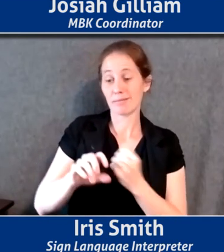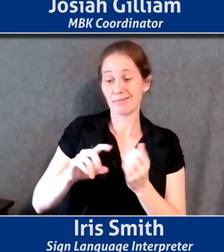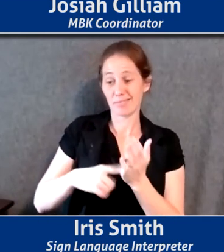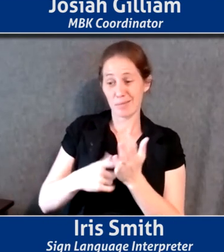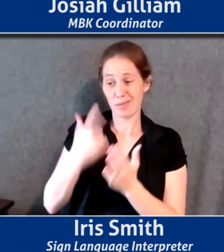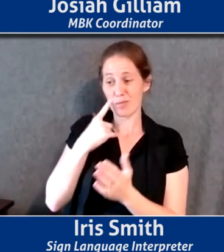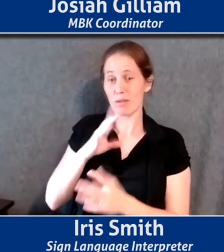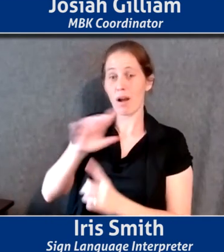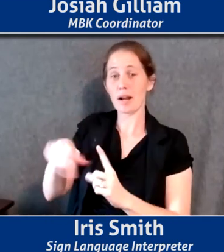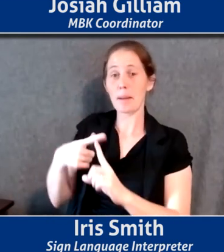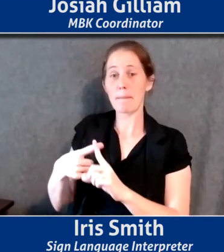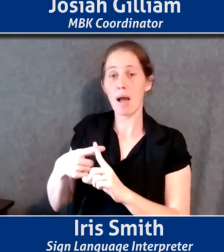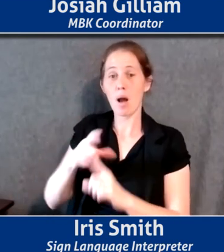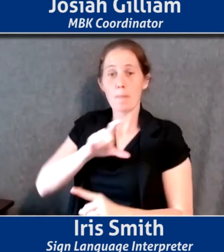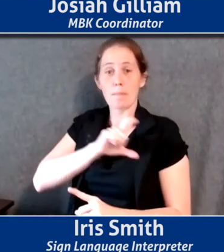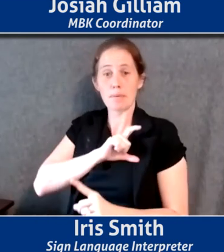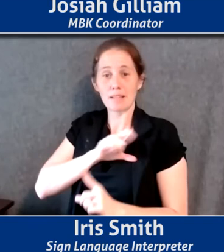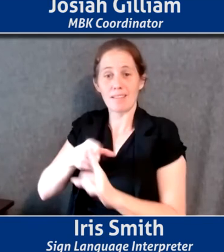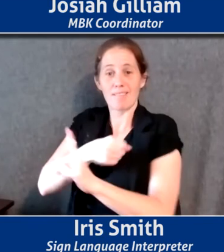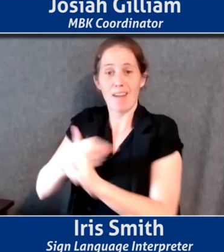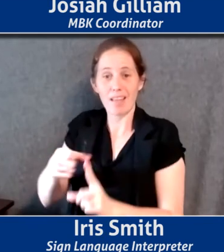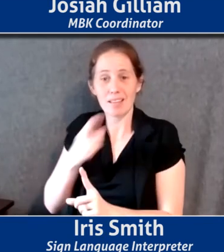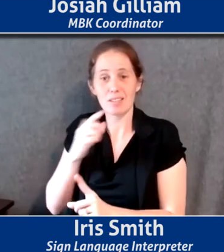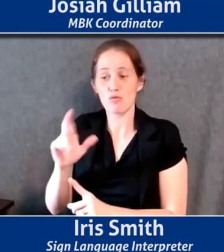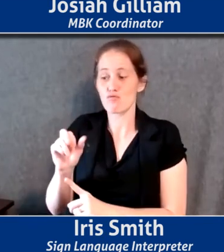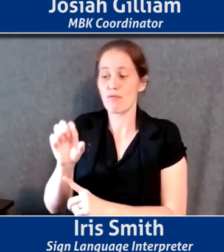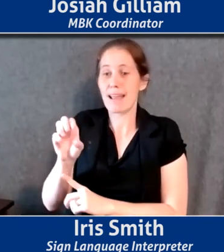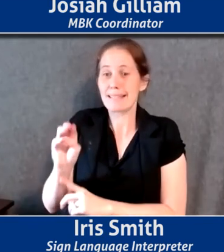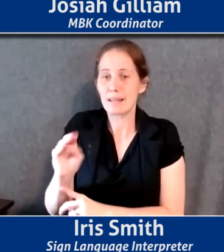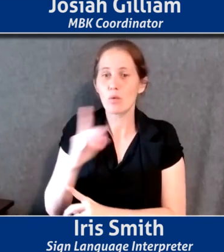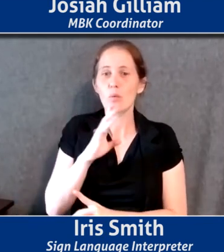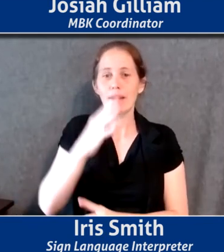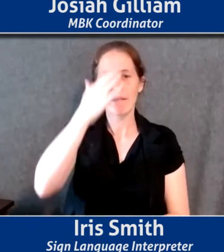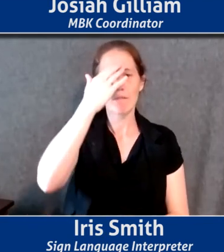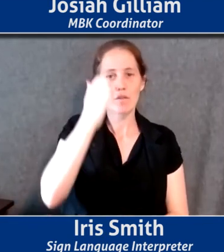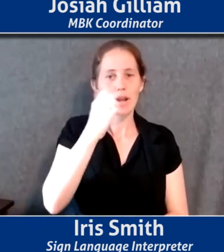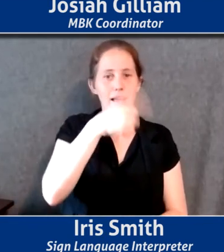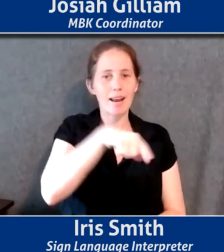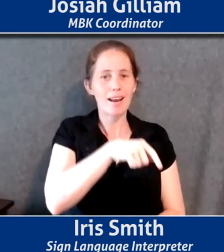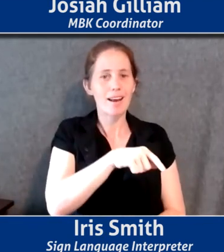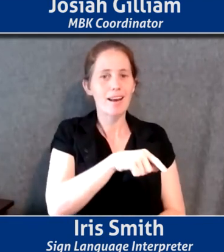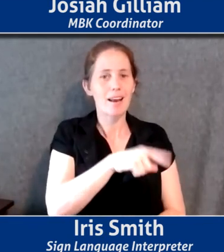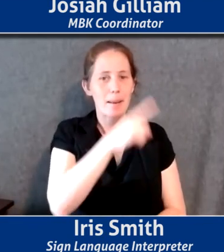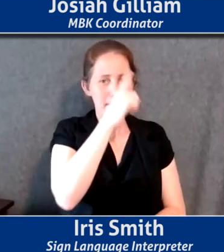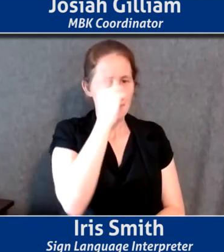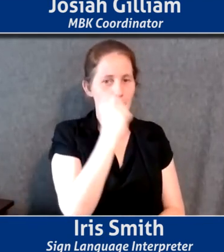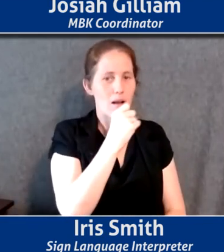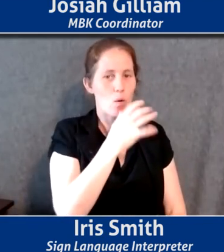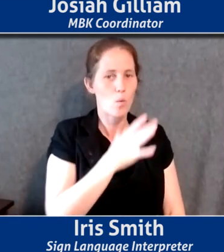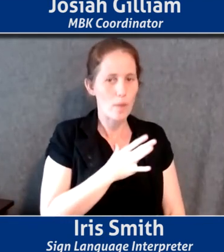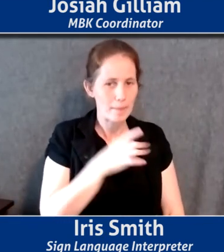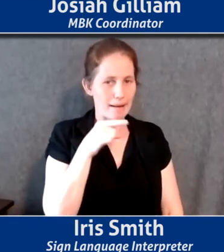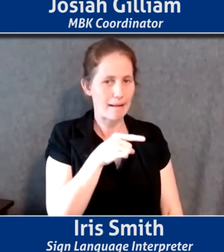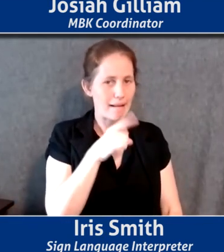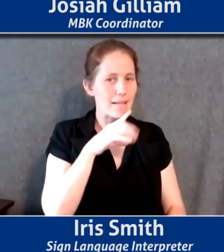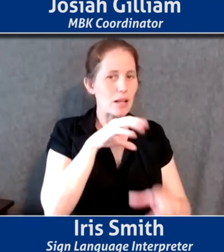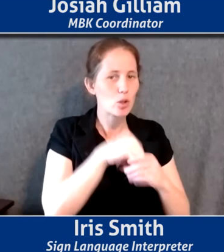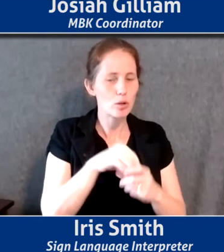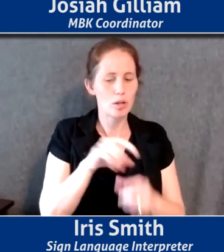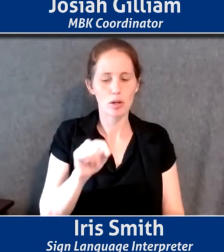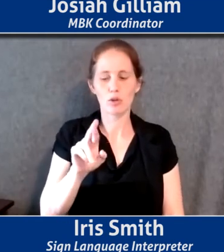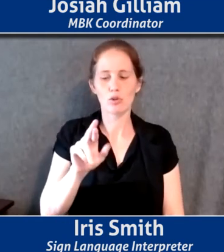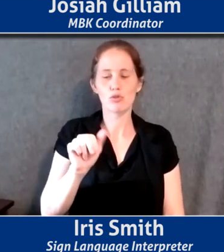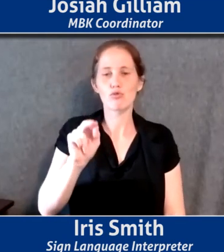violence and racism, we forget the many, many, um, African American women, um, including trans women